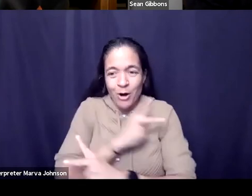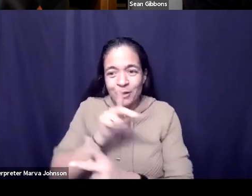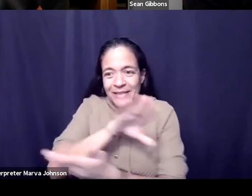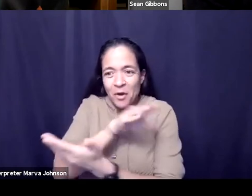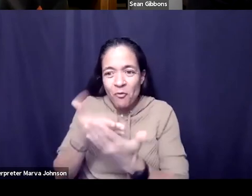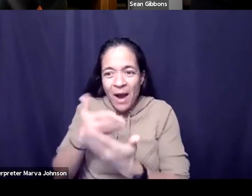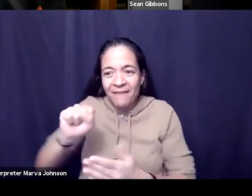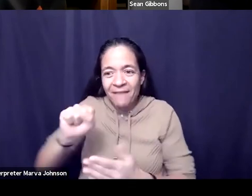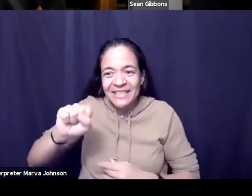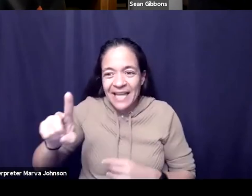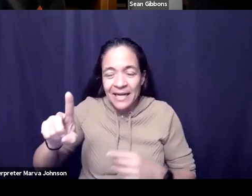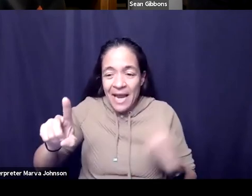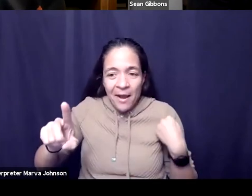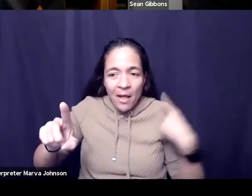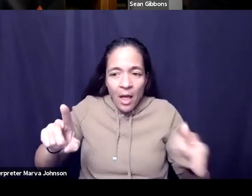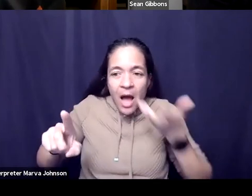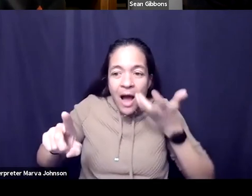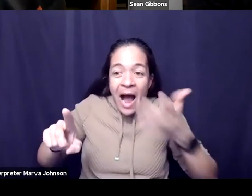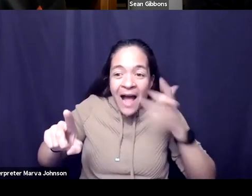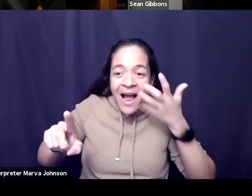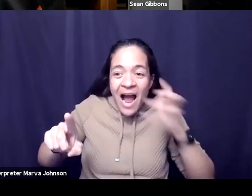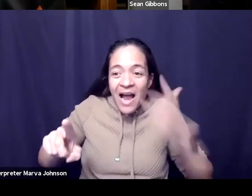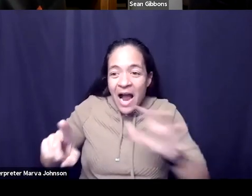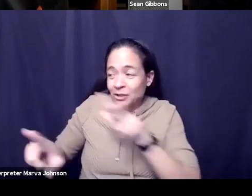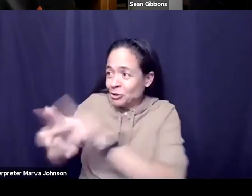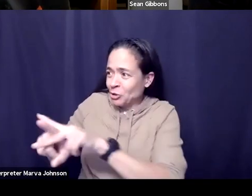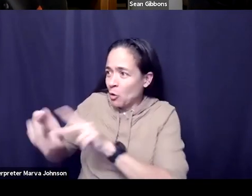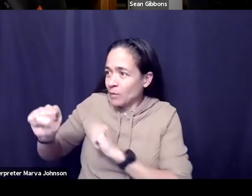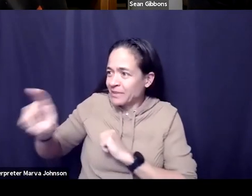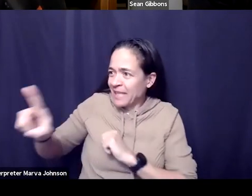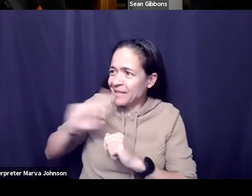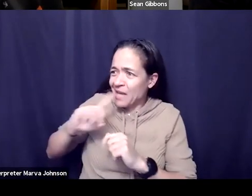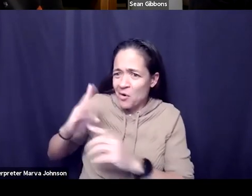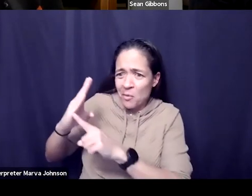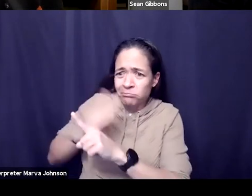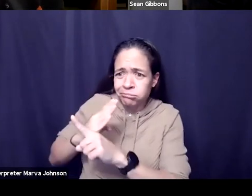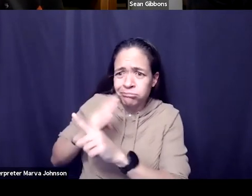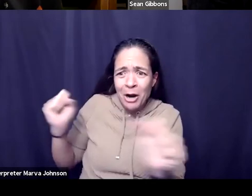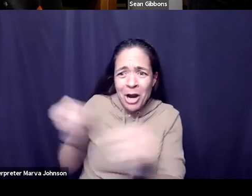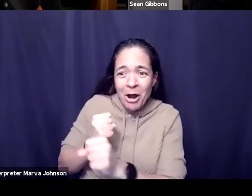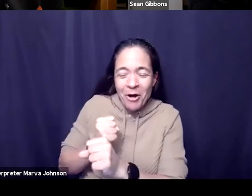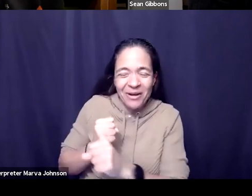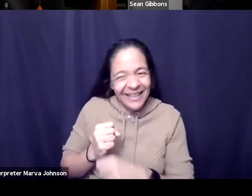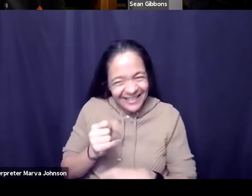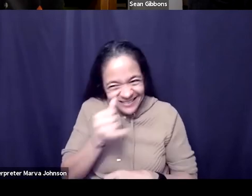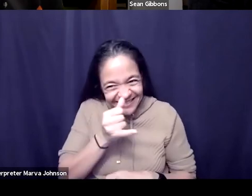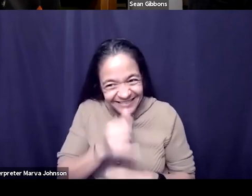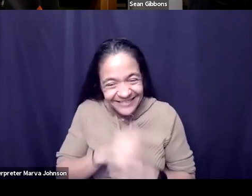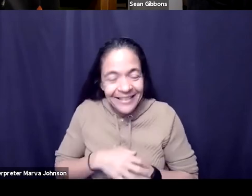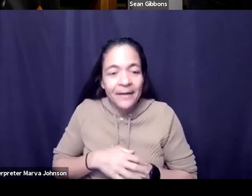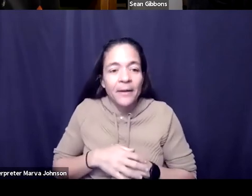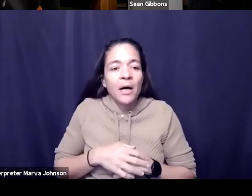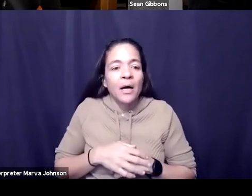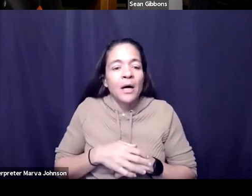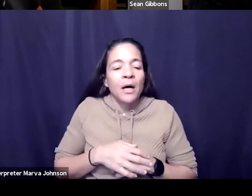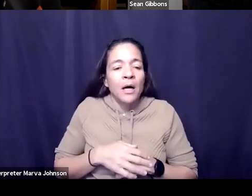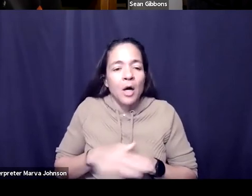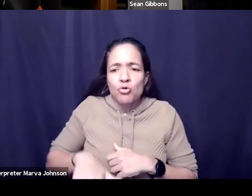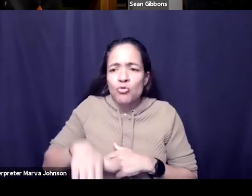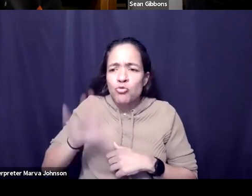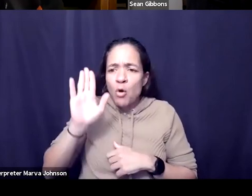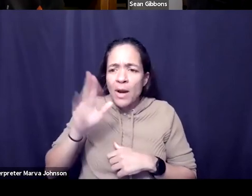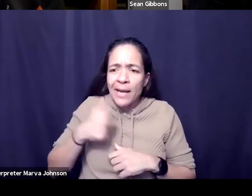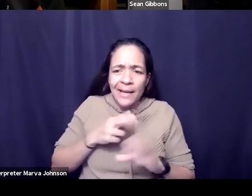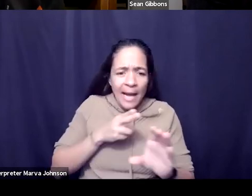growing up i i saw them kind of fall in and out of social communities and social